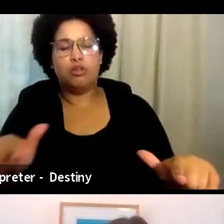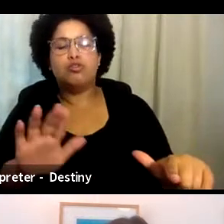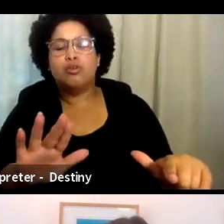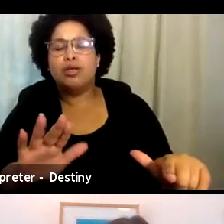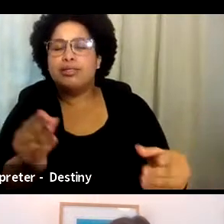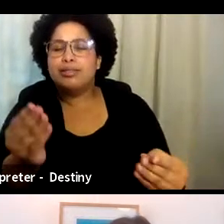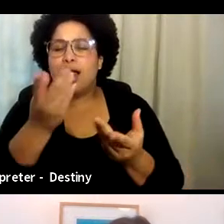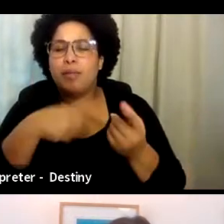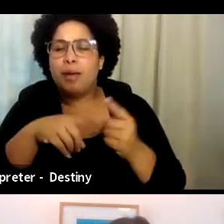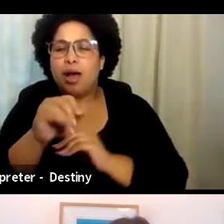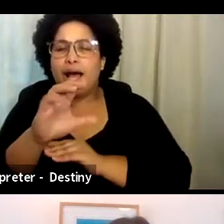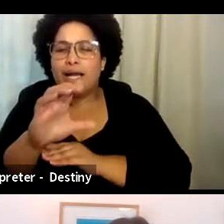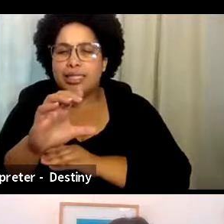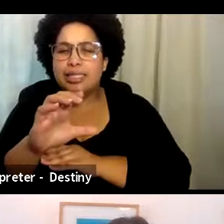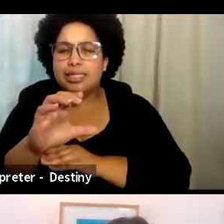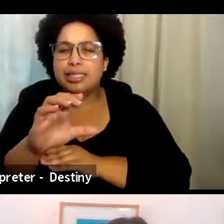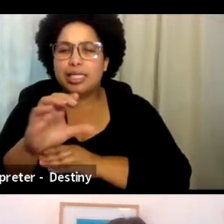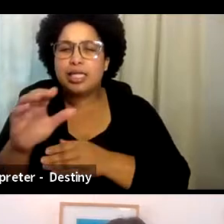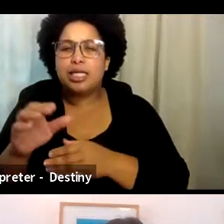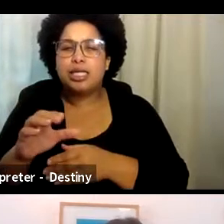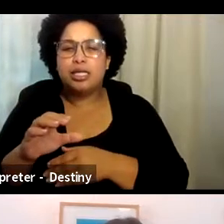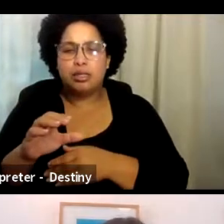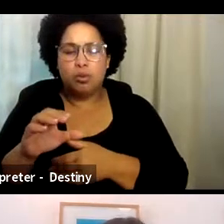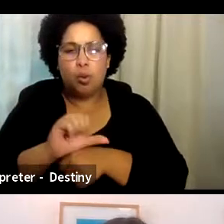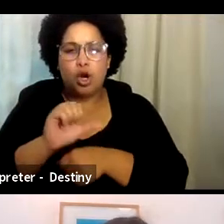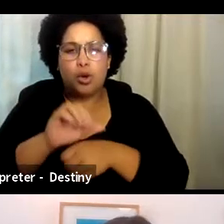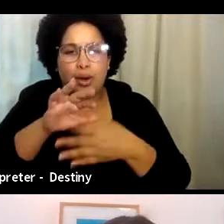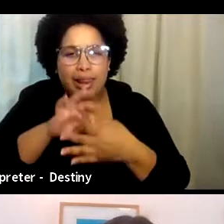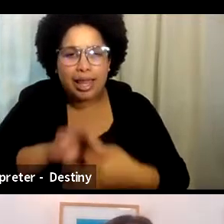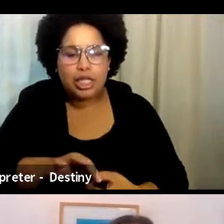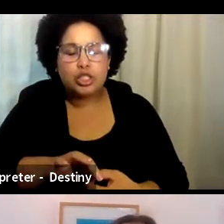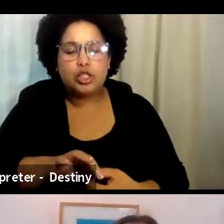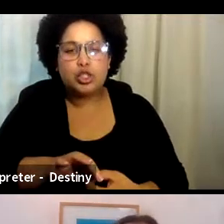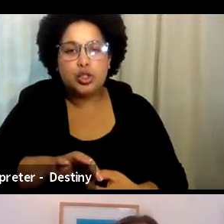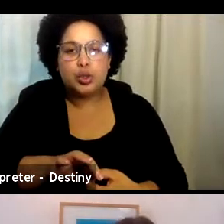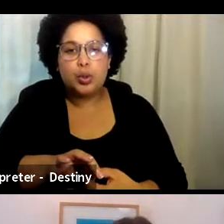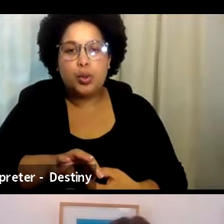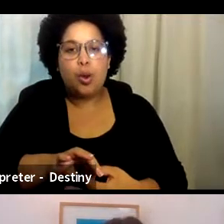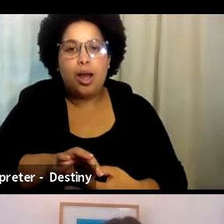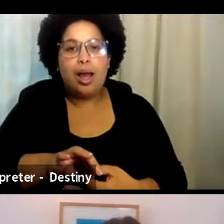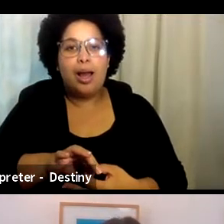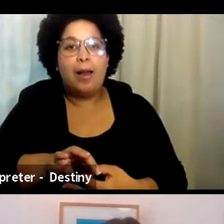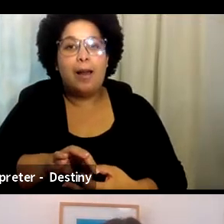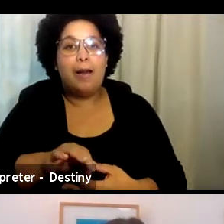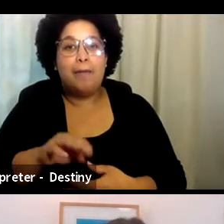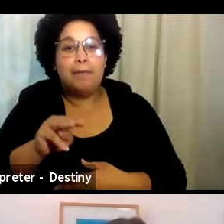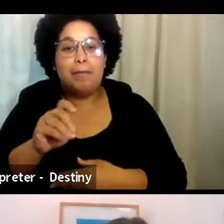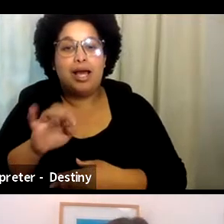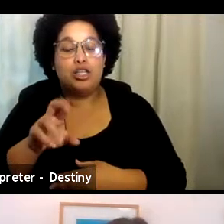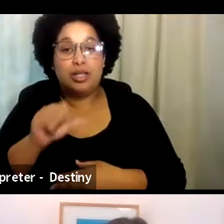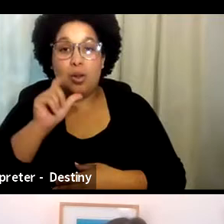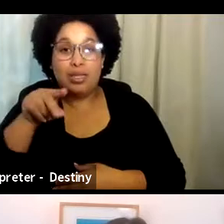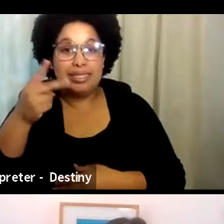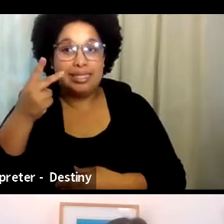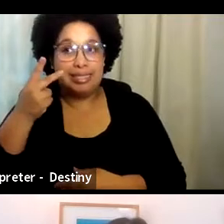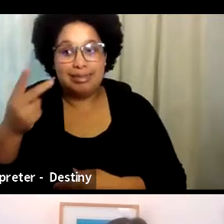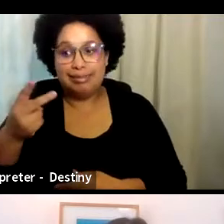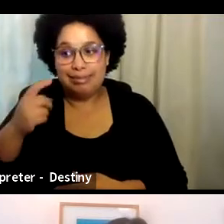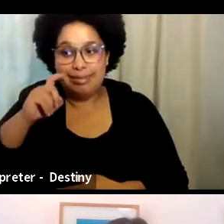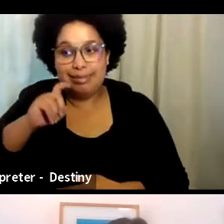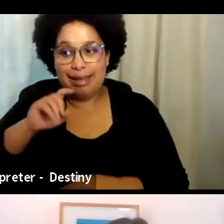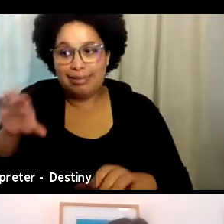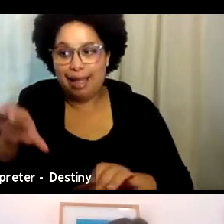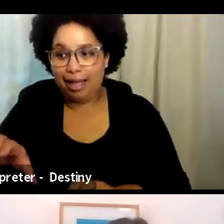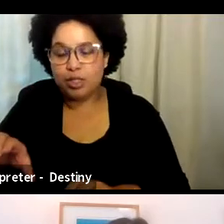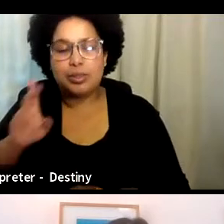coordination in terms of minors. Um, and because we're not only seeing sexual acts, right? There are different things that are going